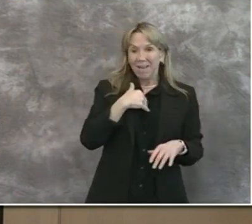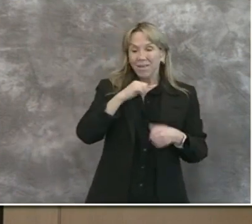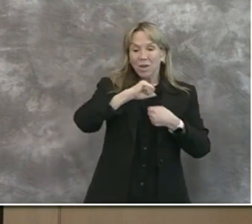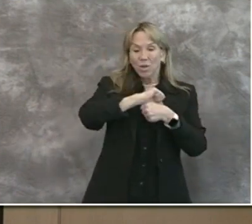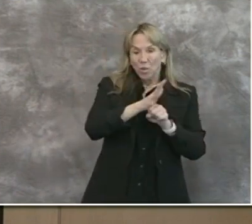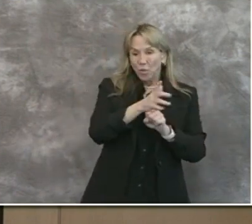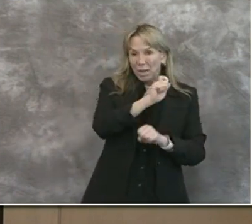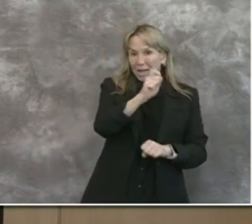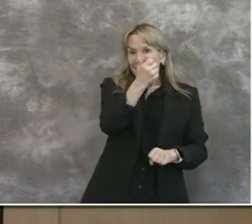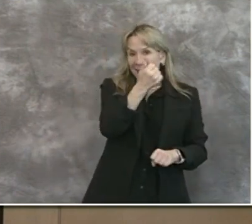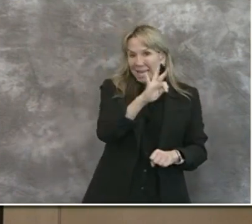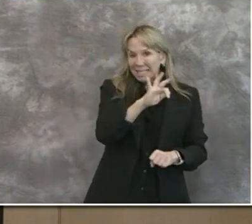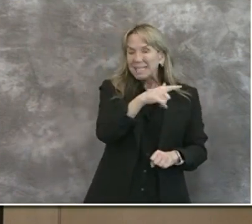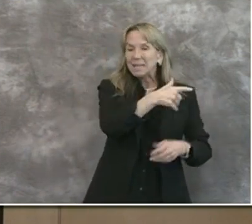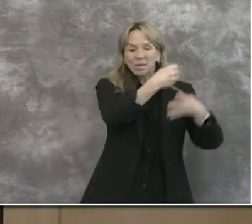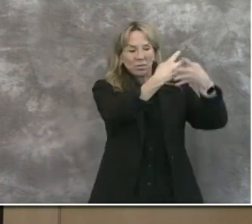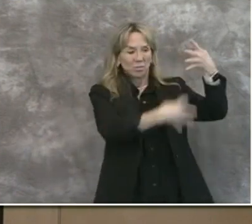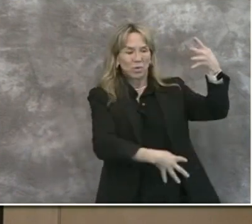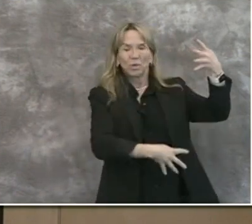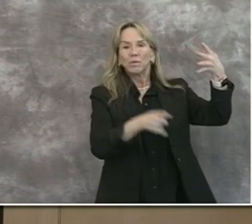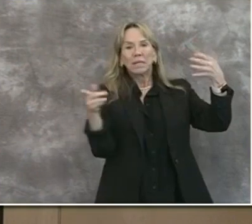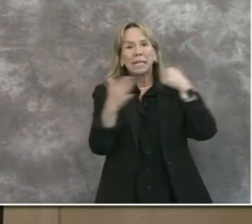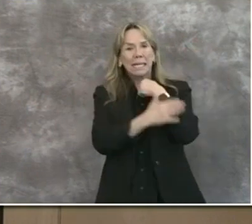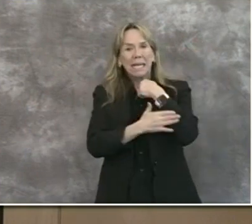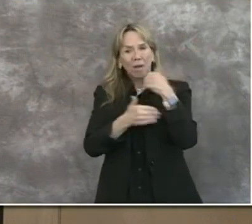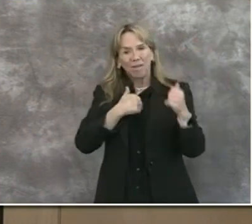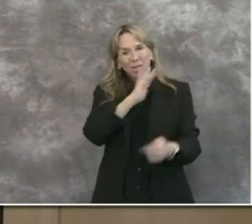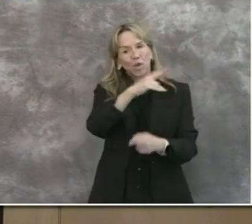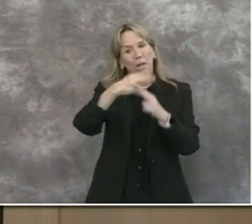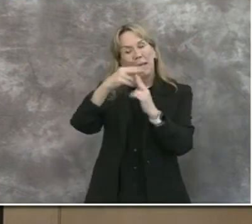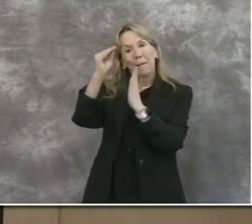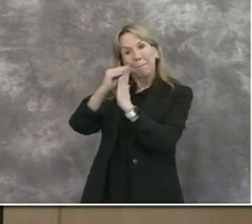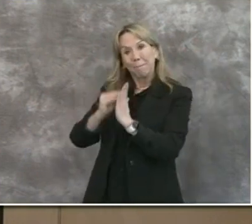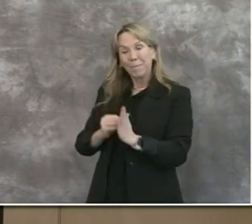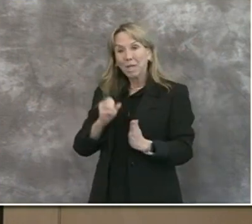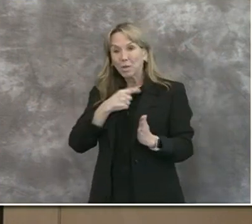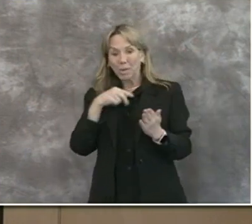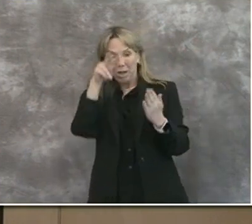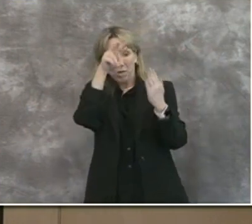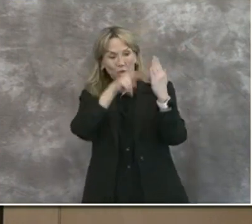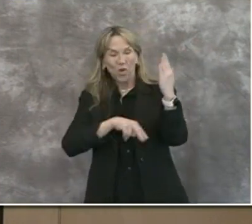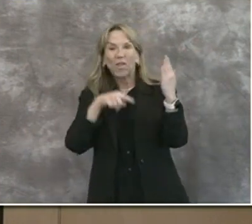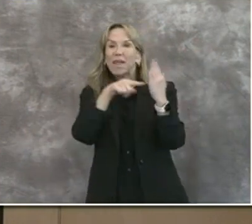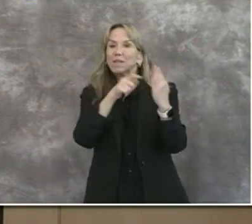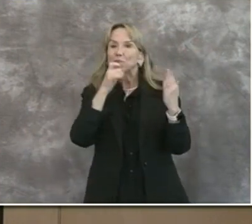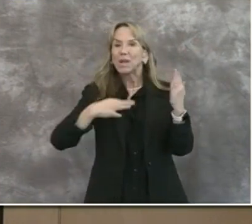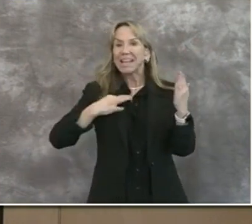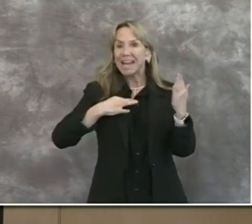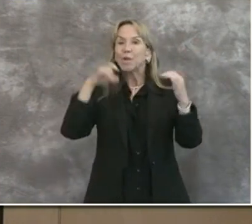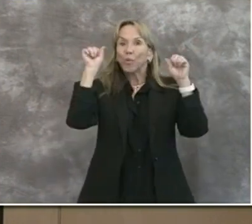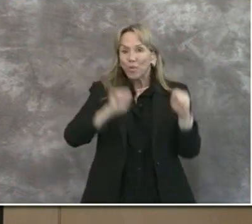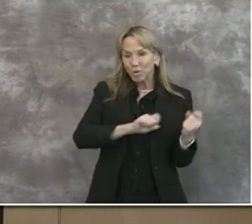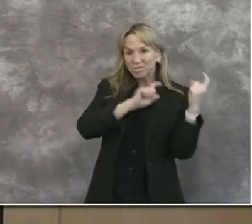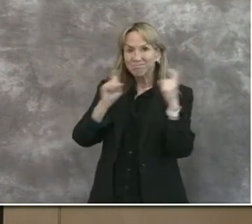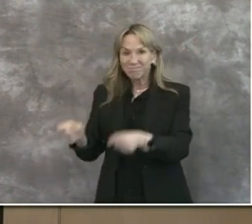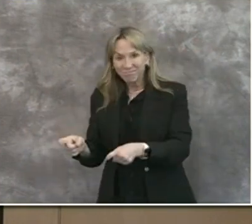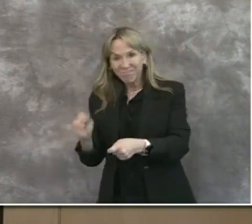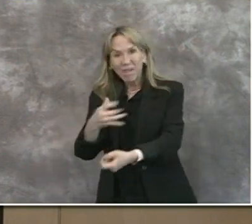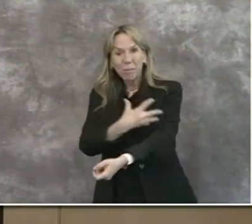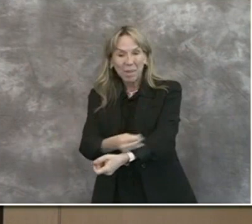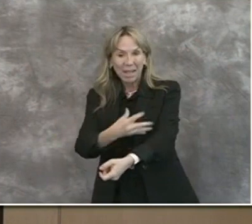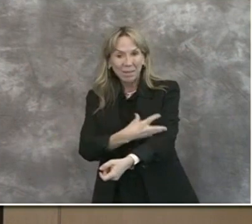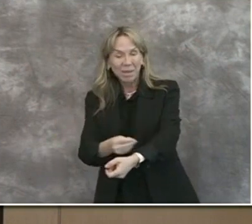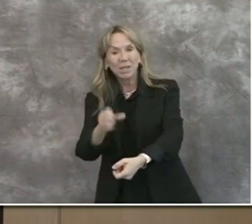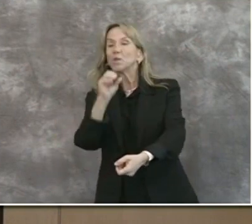CCP donor pool that can be leveraged to help our community. So our collaboration is basically